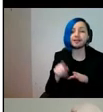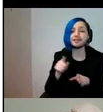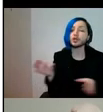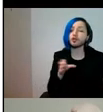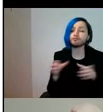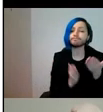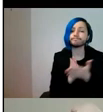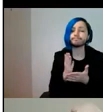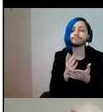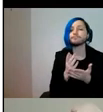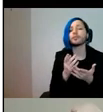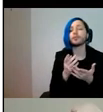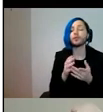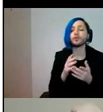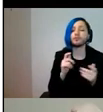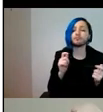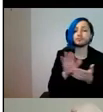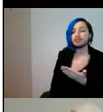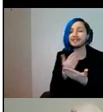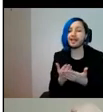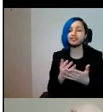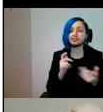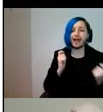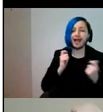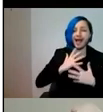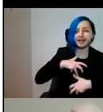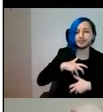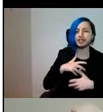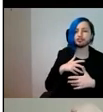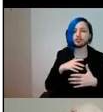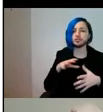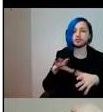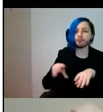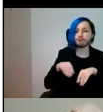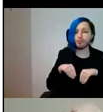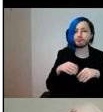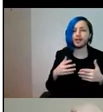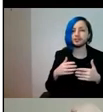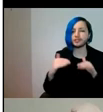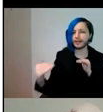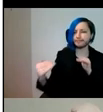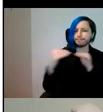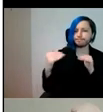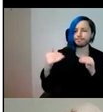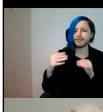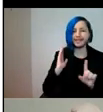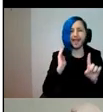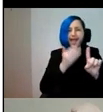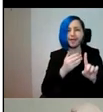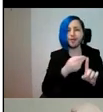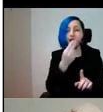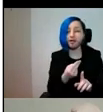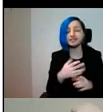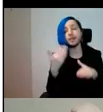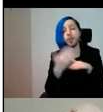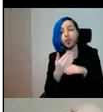translation, adaptation, appropriation and addressing the medium that fits the intentions of the artist, the artwork and the